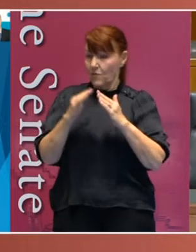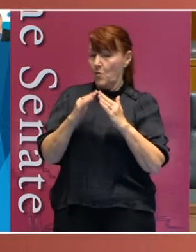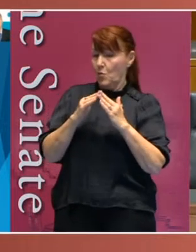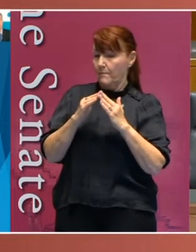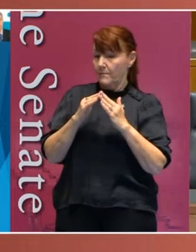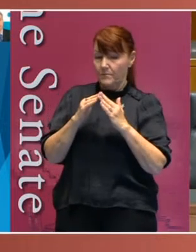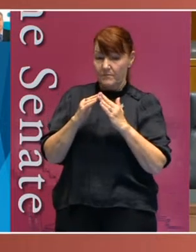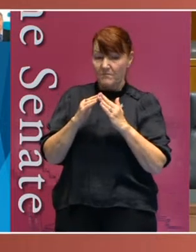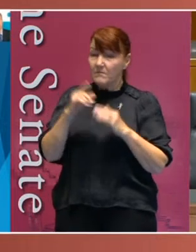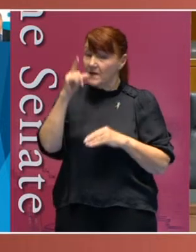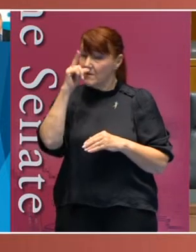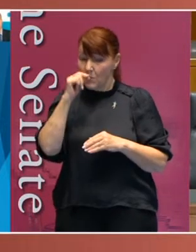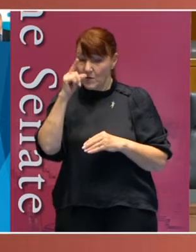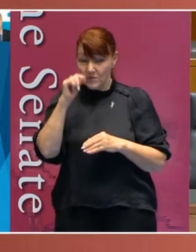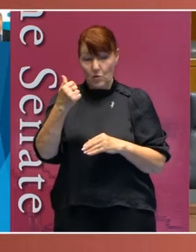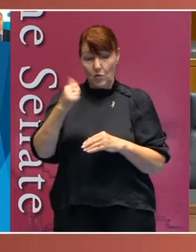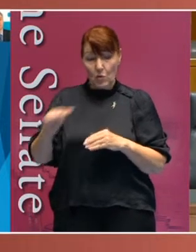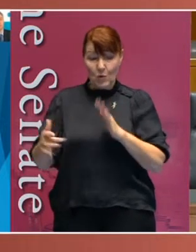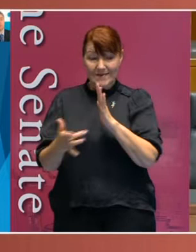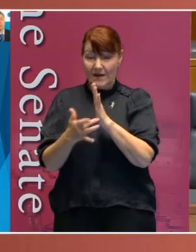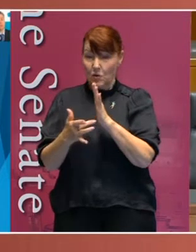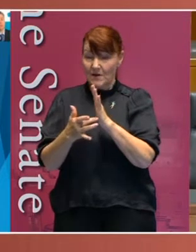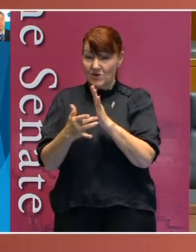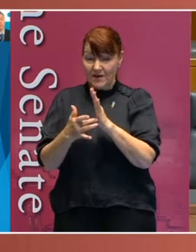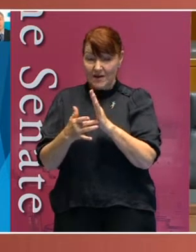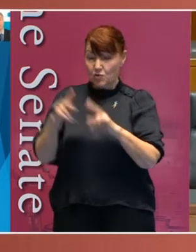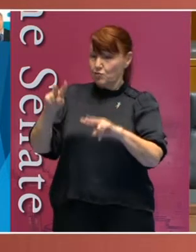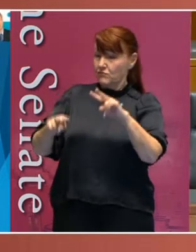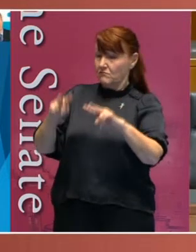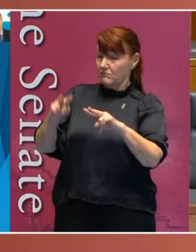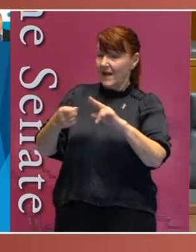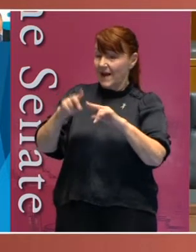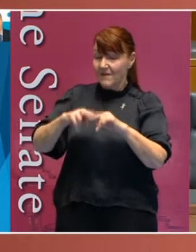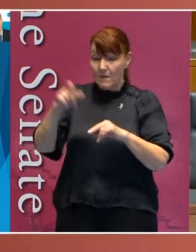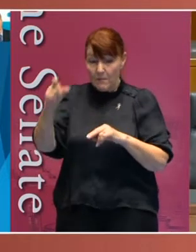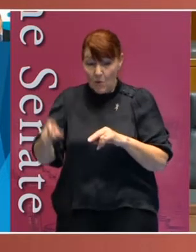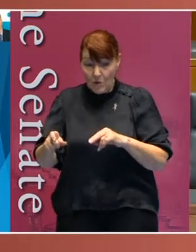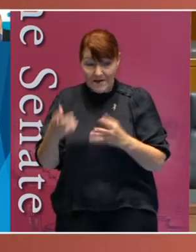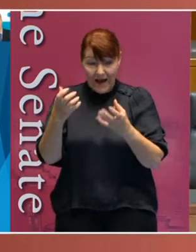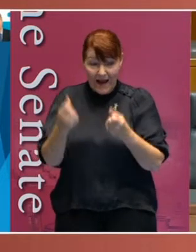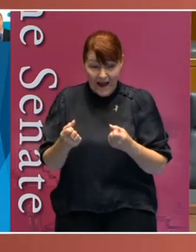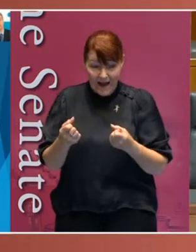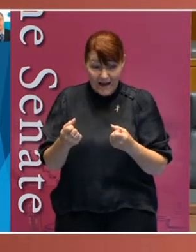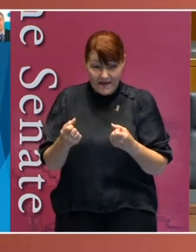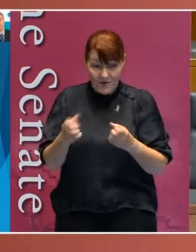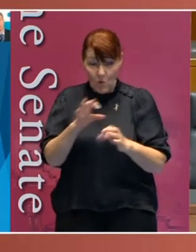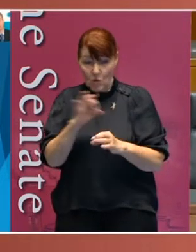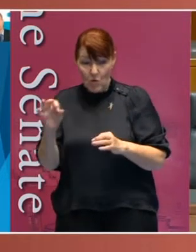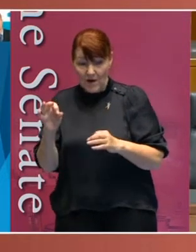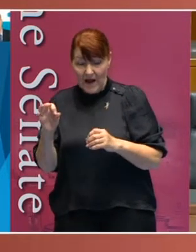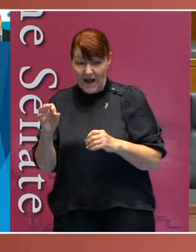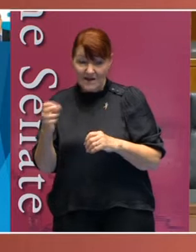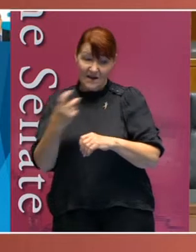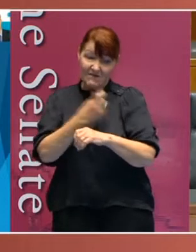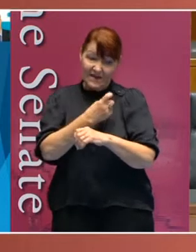that it is possible to use technology to assess whether a person has or has not had a vaccine to